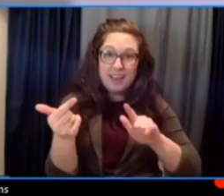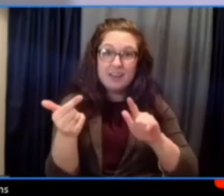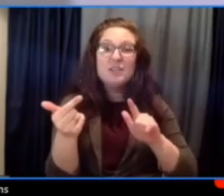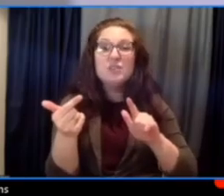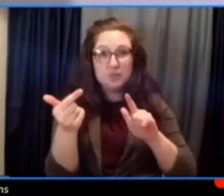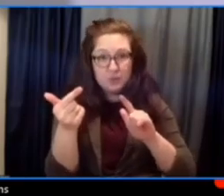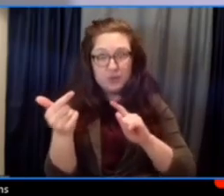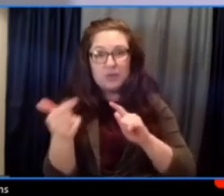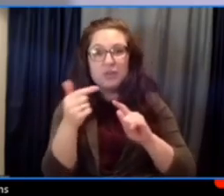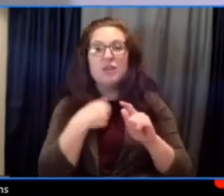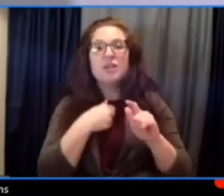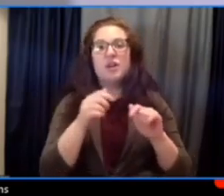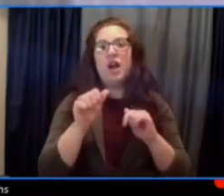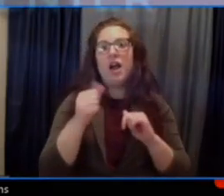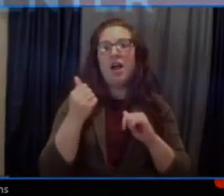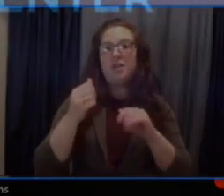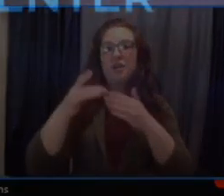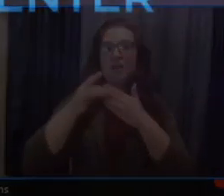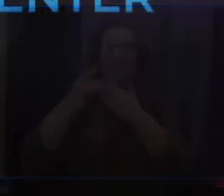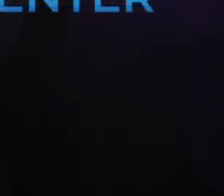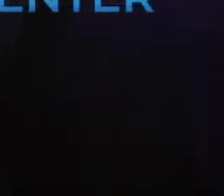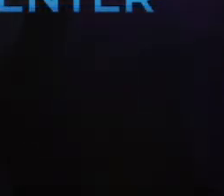brilliant leaders out of Nebraska.